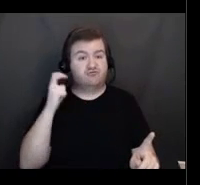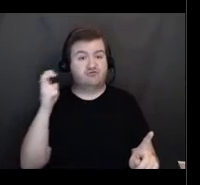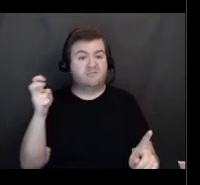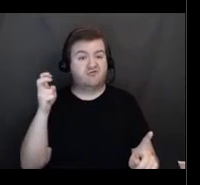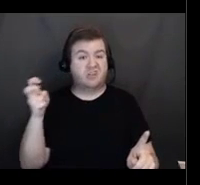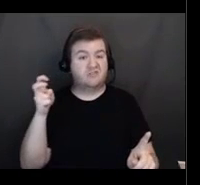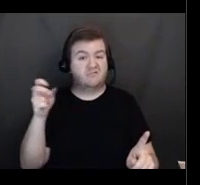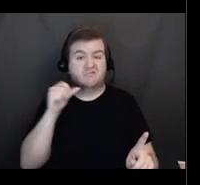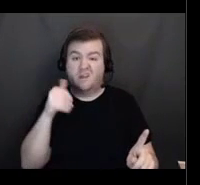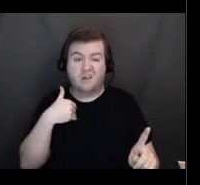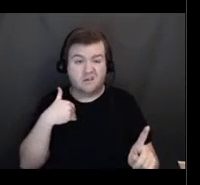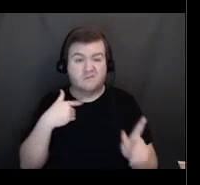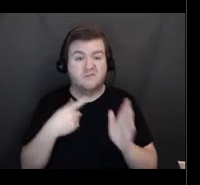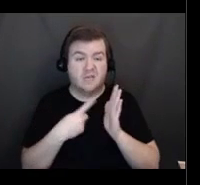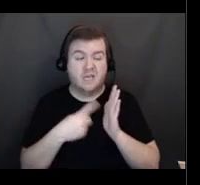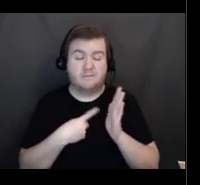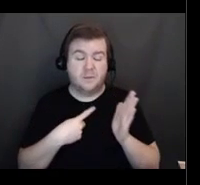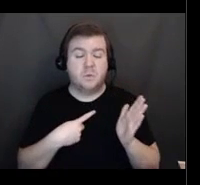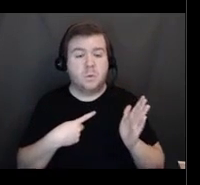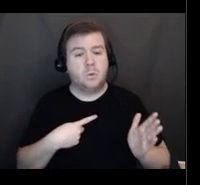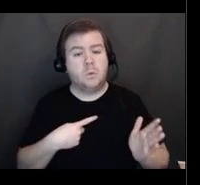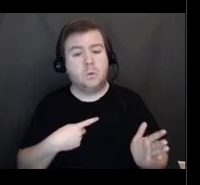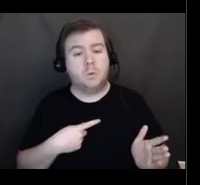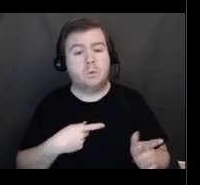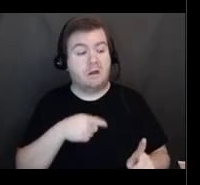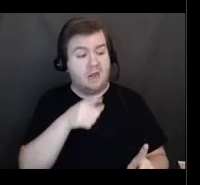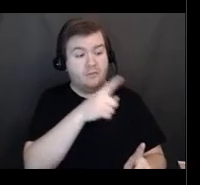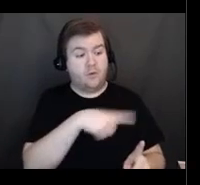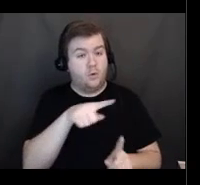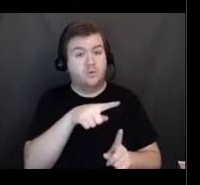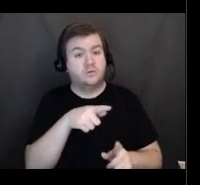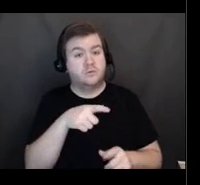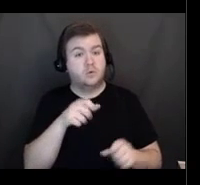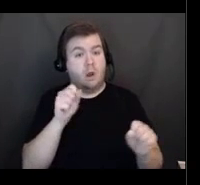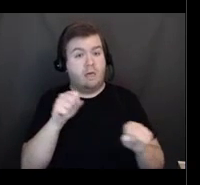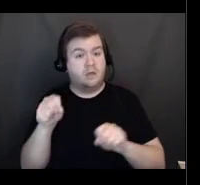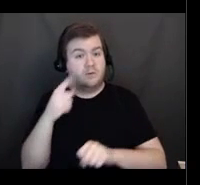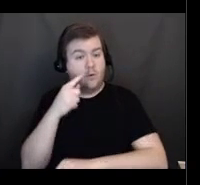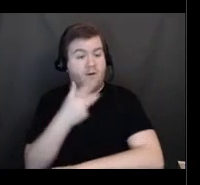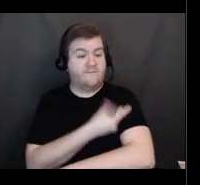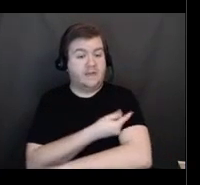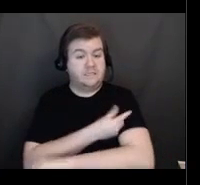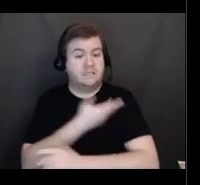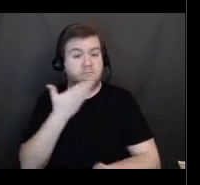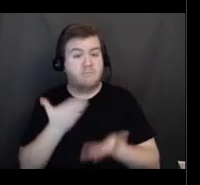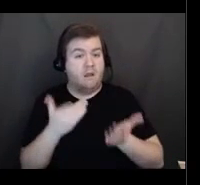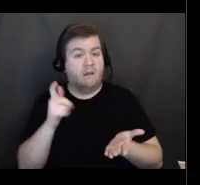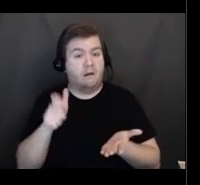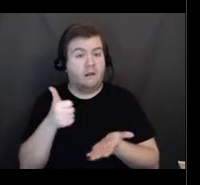and vaccine eligible recipients may need that assistance to get to those appointments.